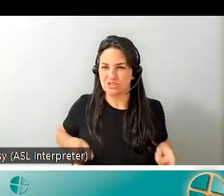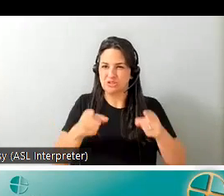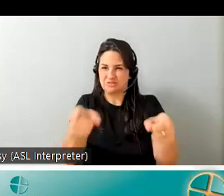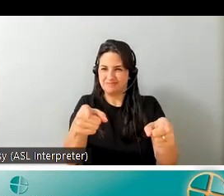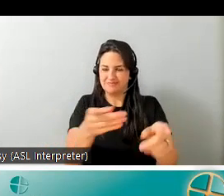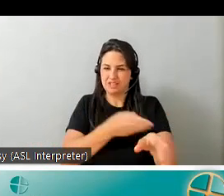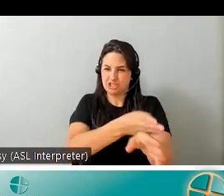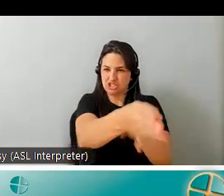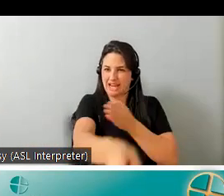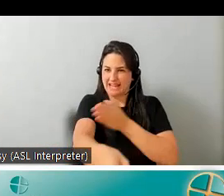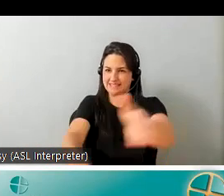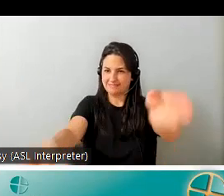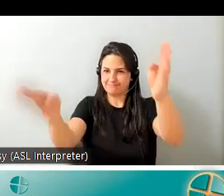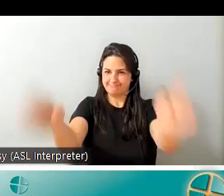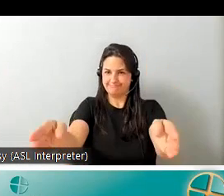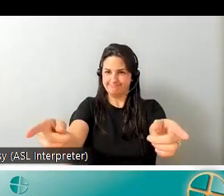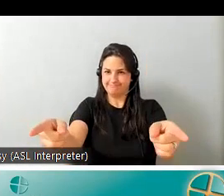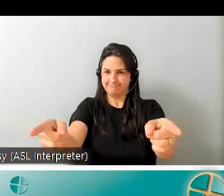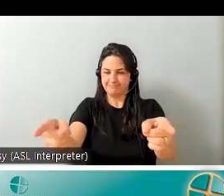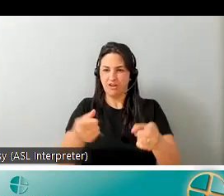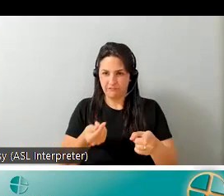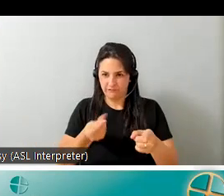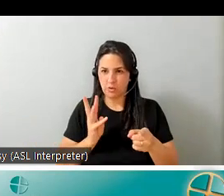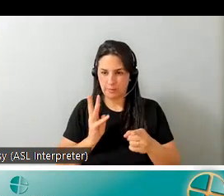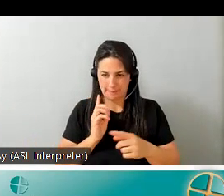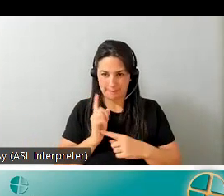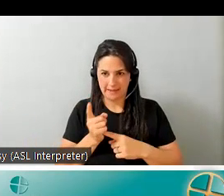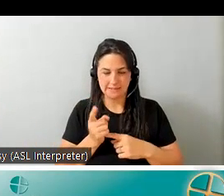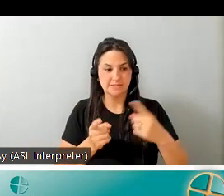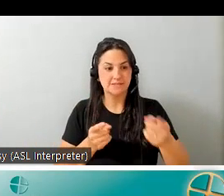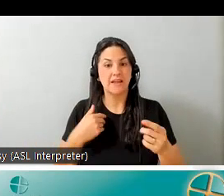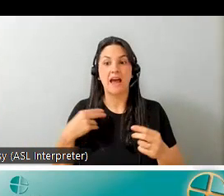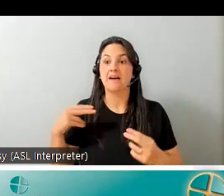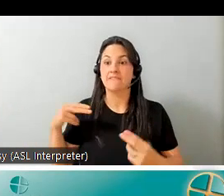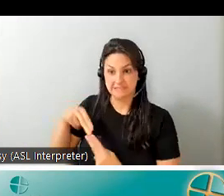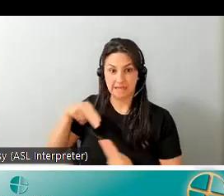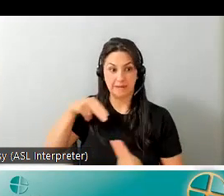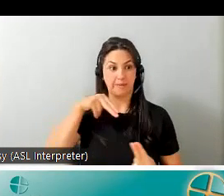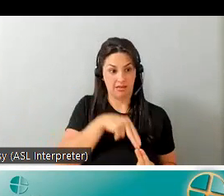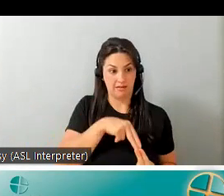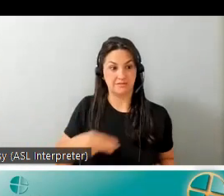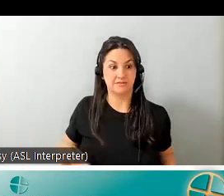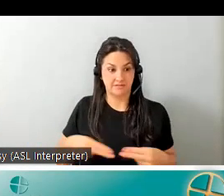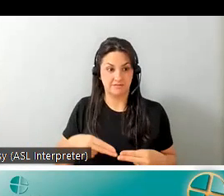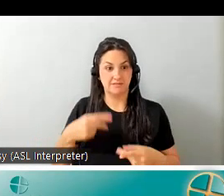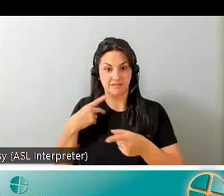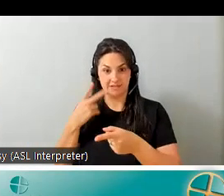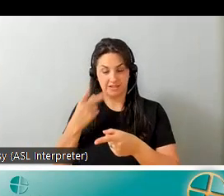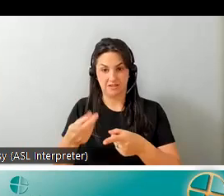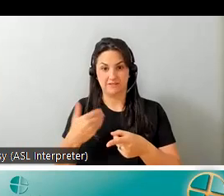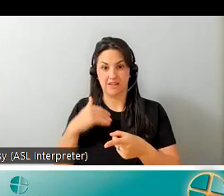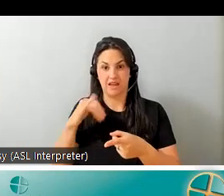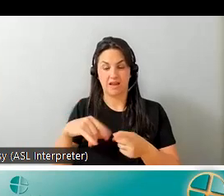few minutes while they took their trip over there was a seat belt i think you sourced that uh zara and some other design